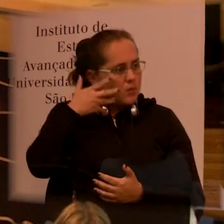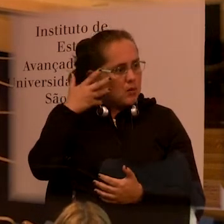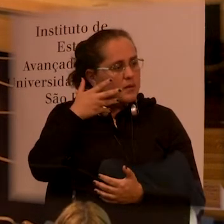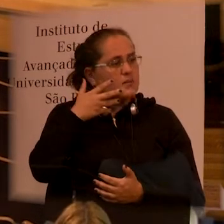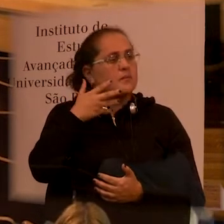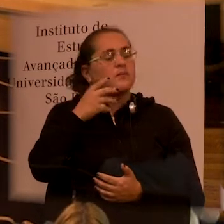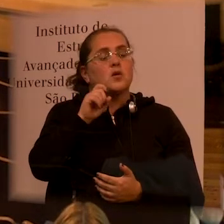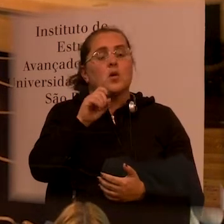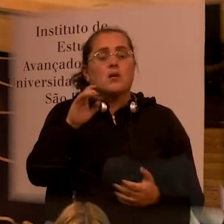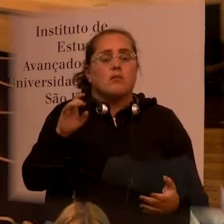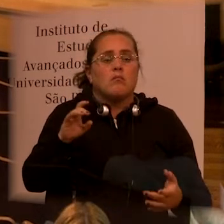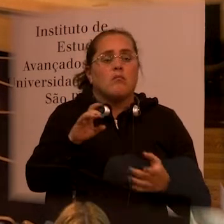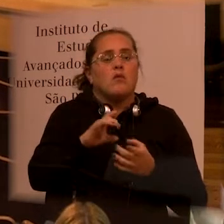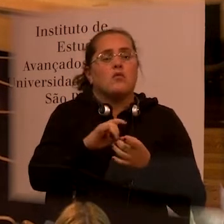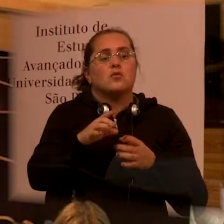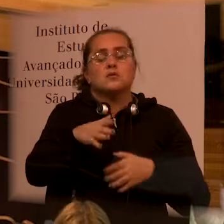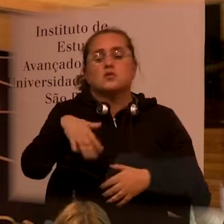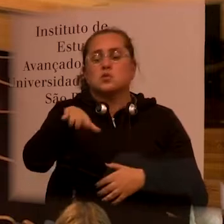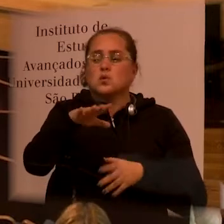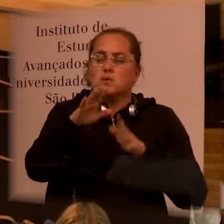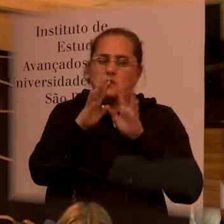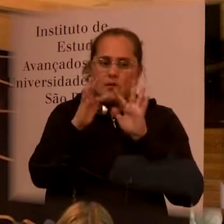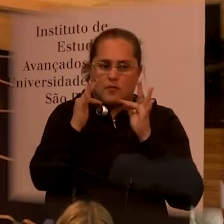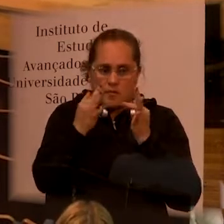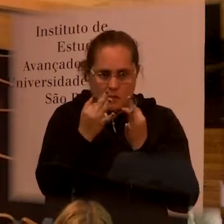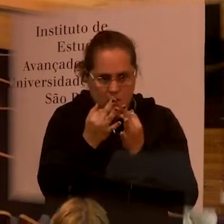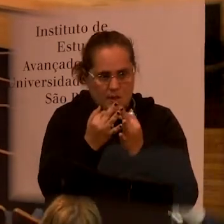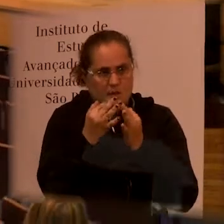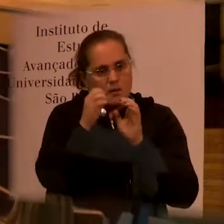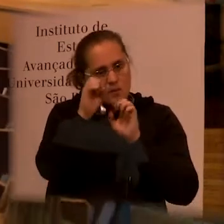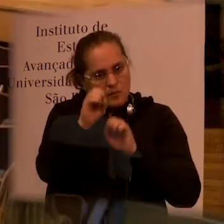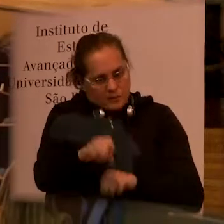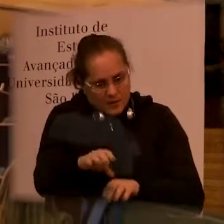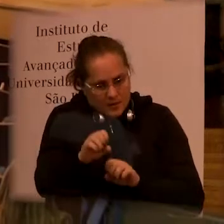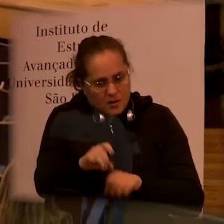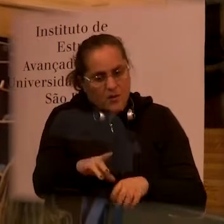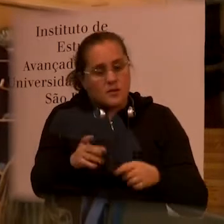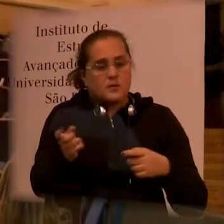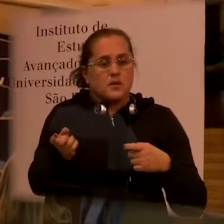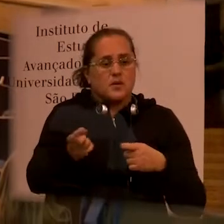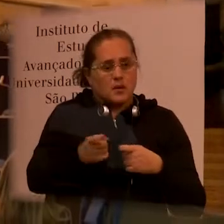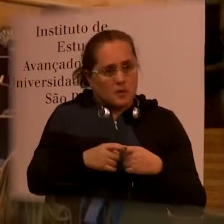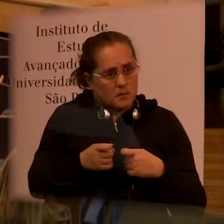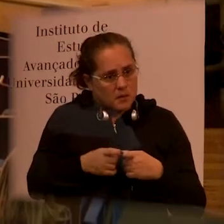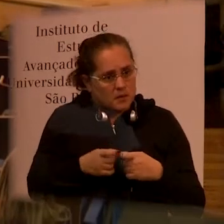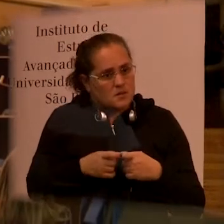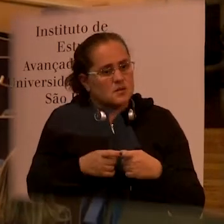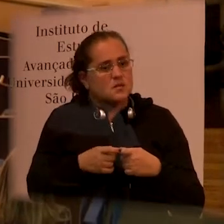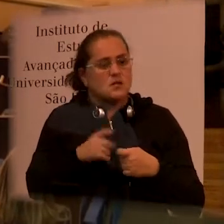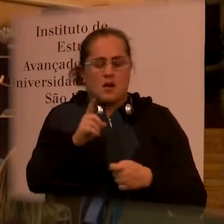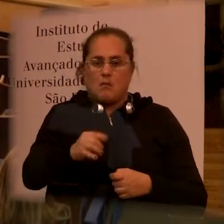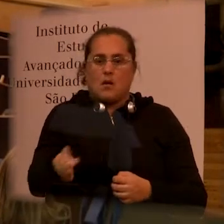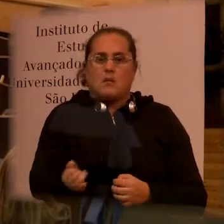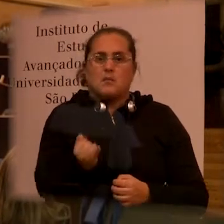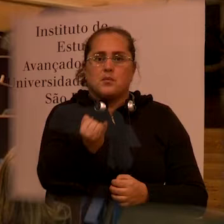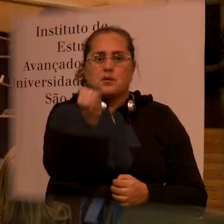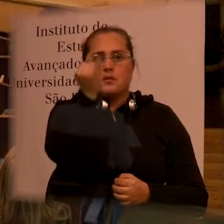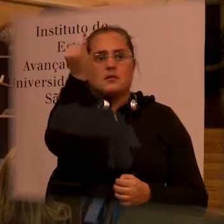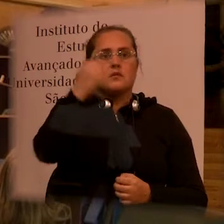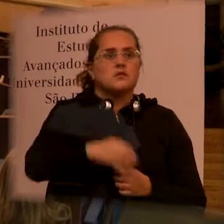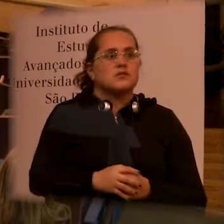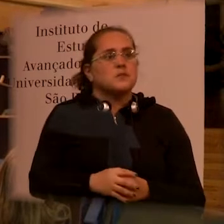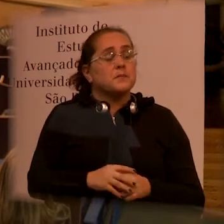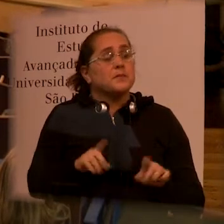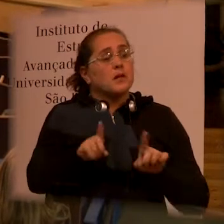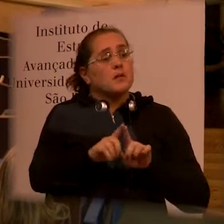speech regarding the merger of everyone in the family and in the education areas and the medicine, and because